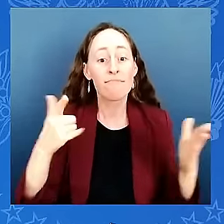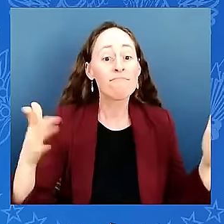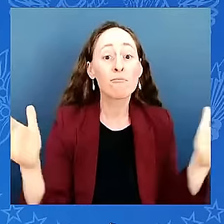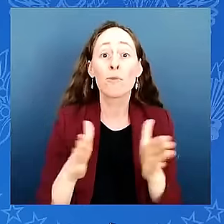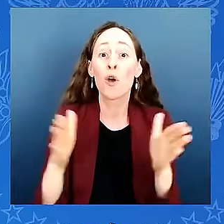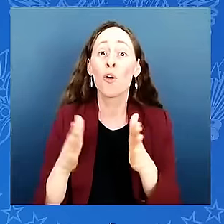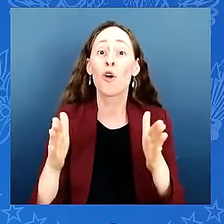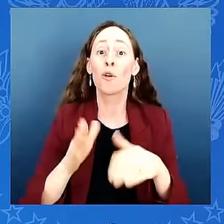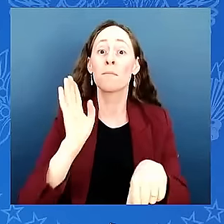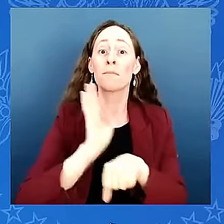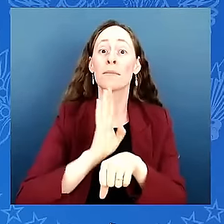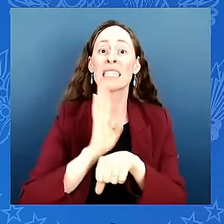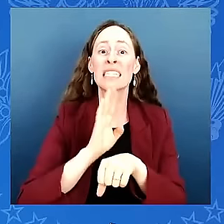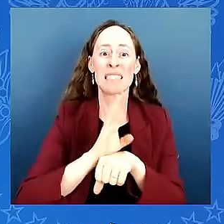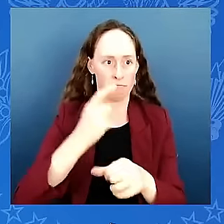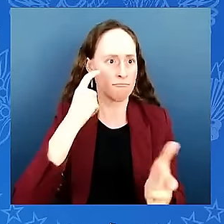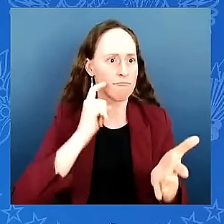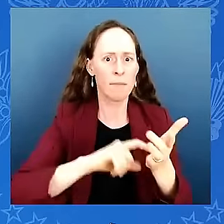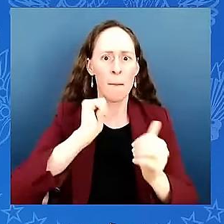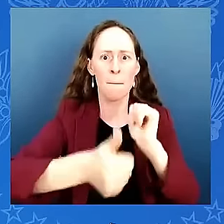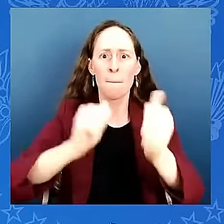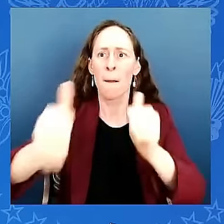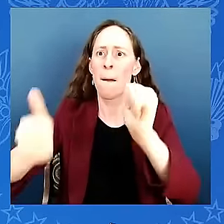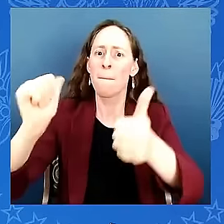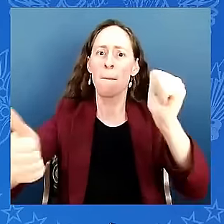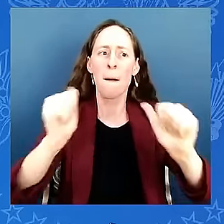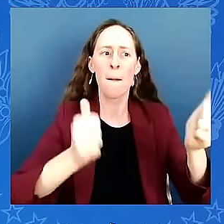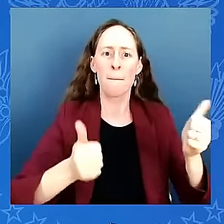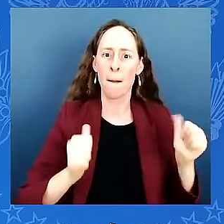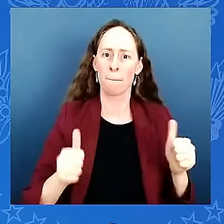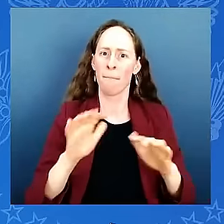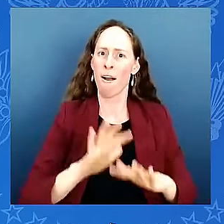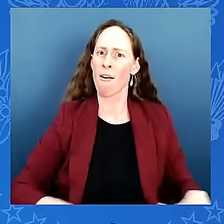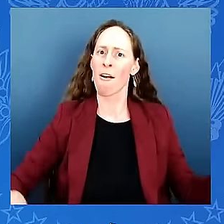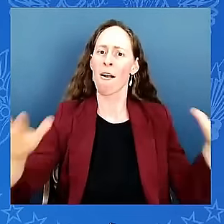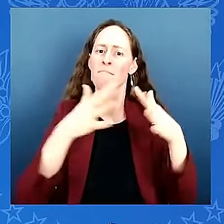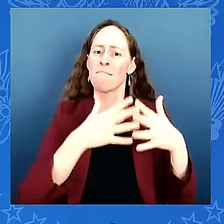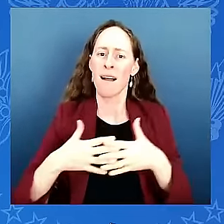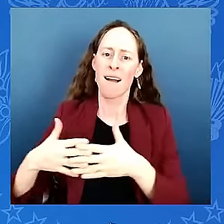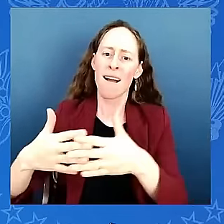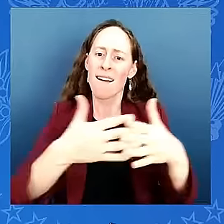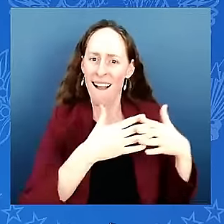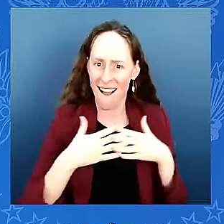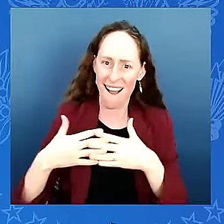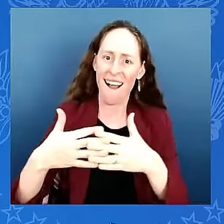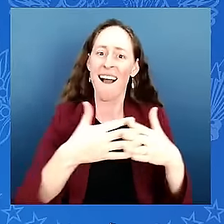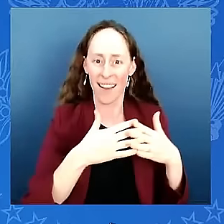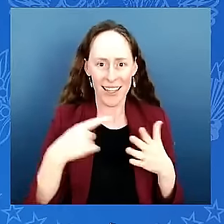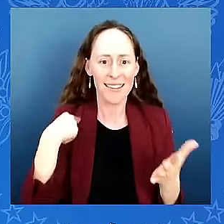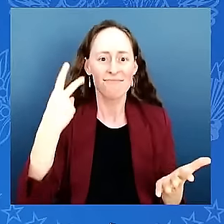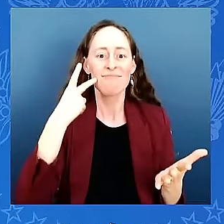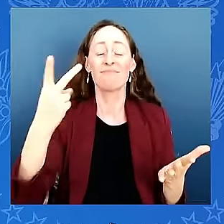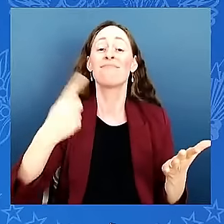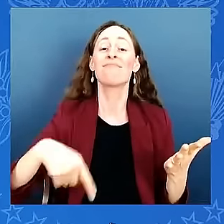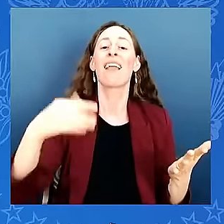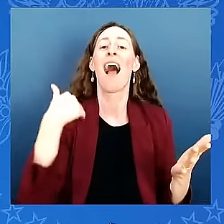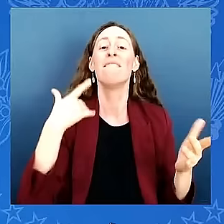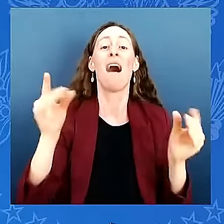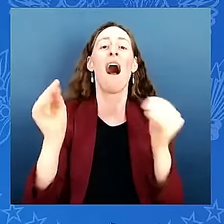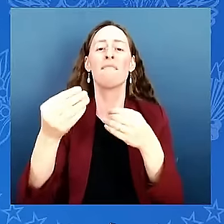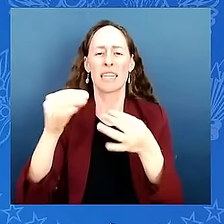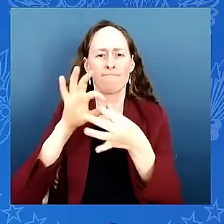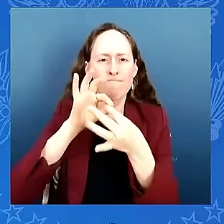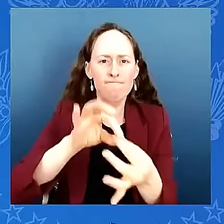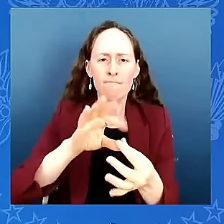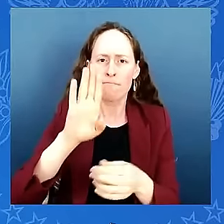even created an office of business diversity and opportunity to be intentionally focused on minority and women